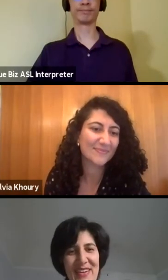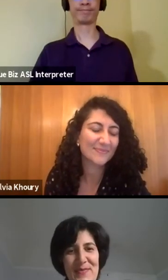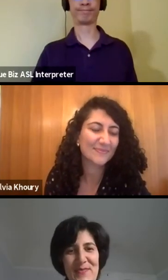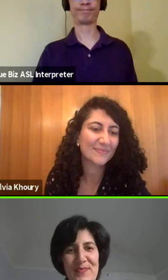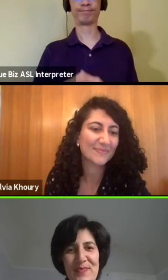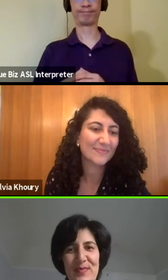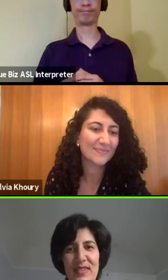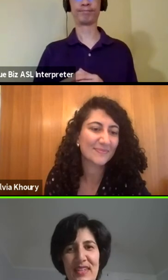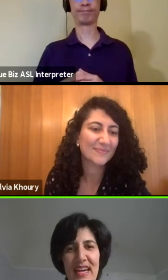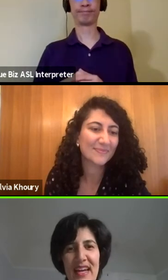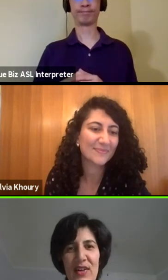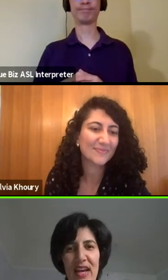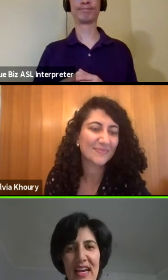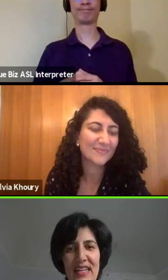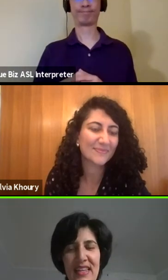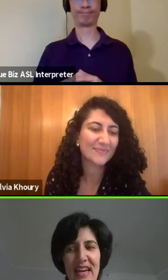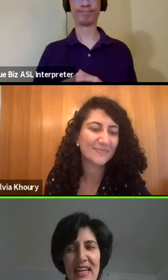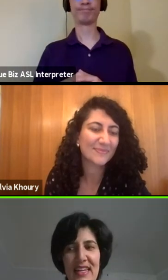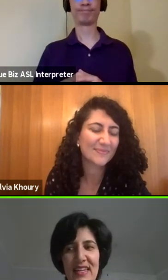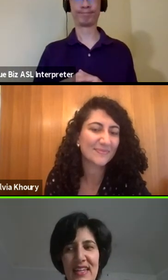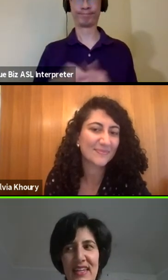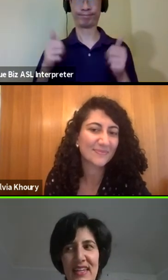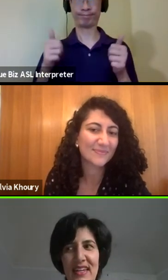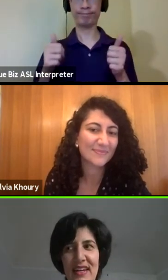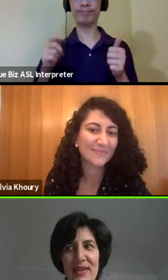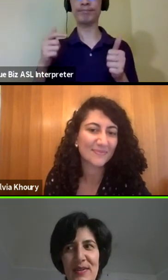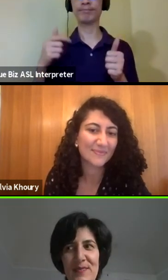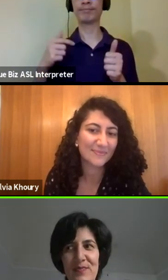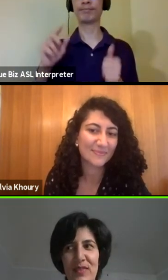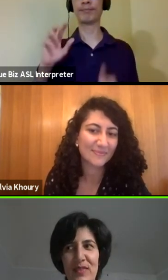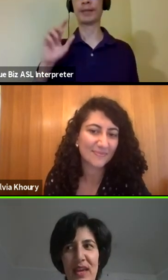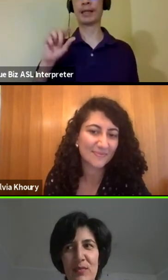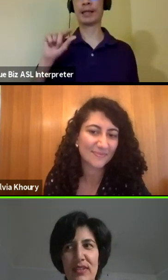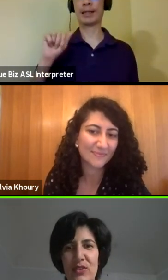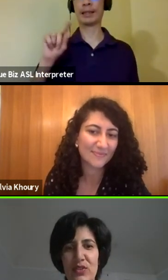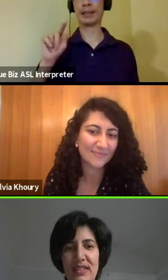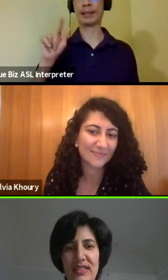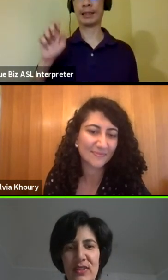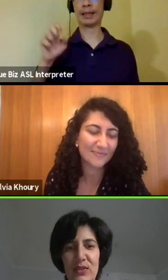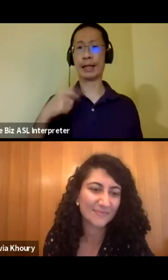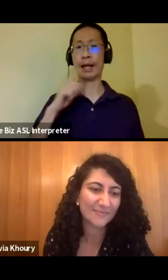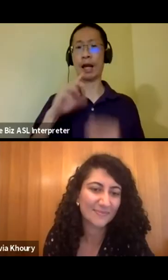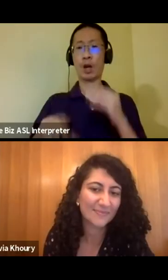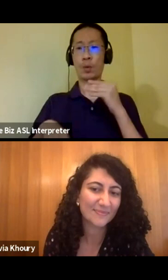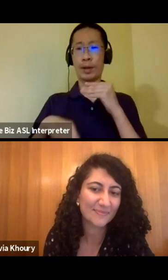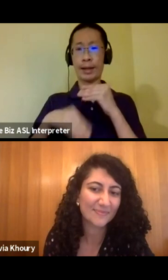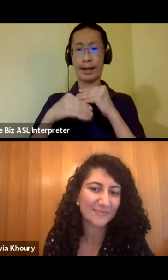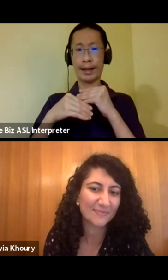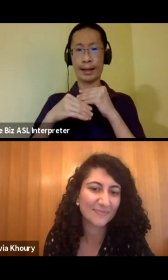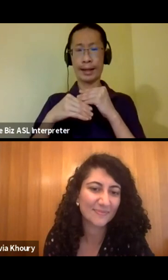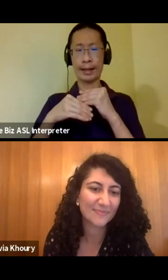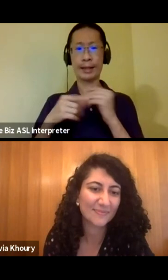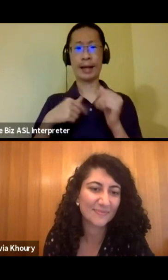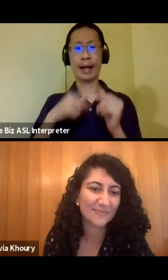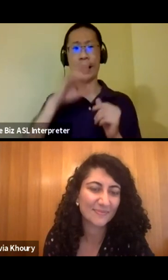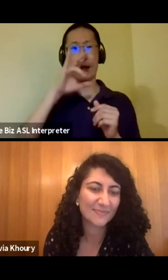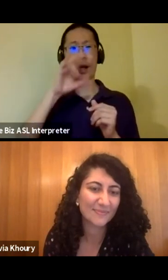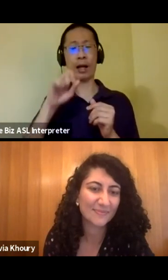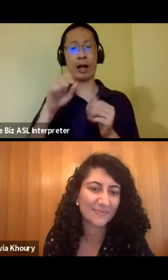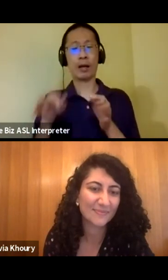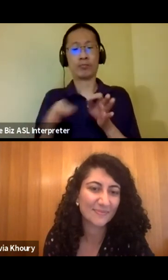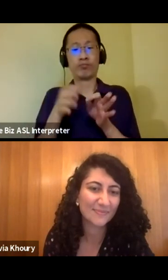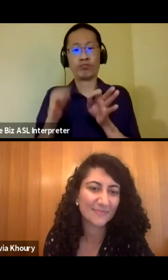Um, yeah. And I'll add that, um, I'm really drawn to embroidery work,